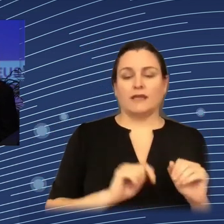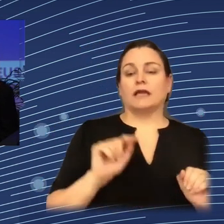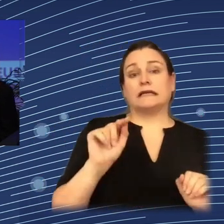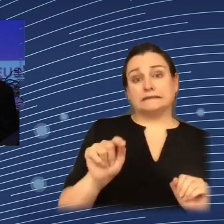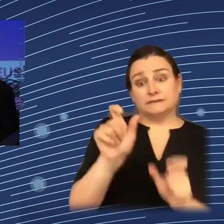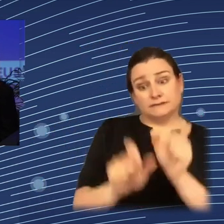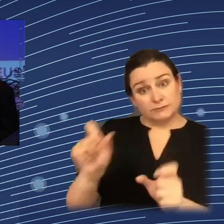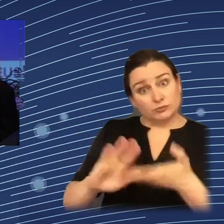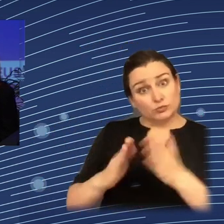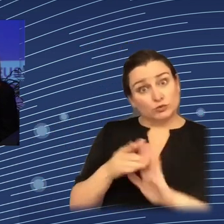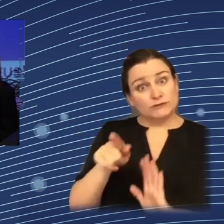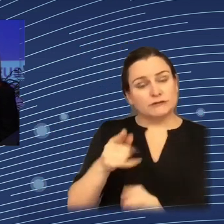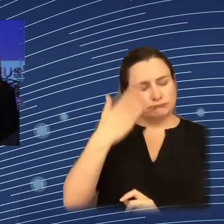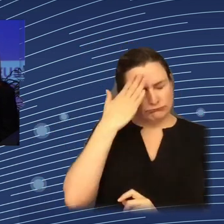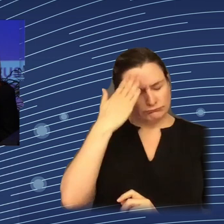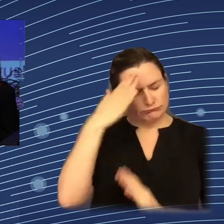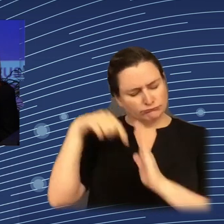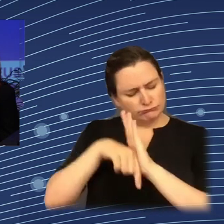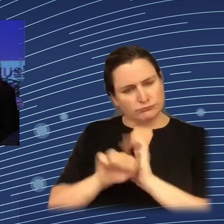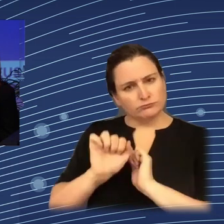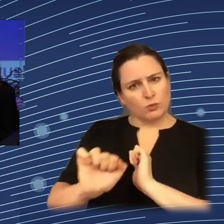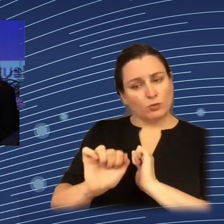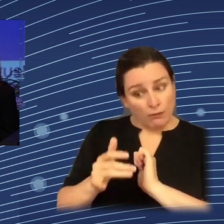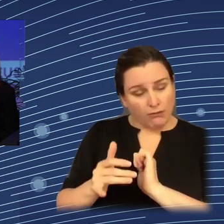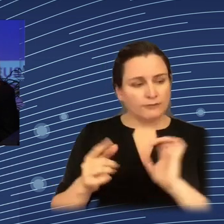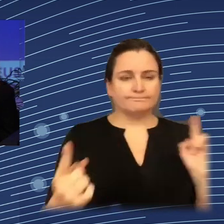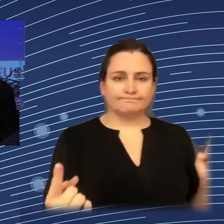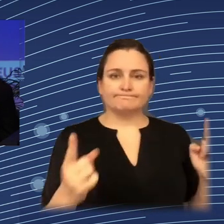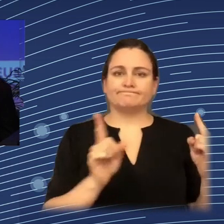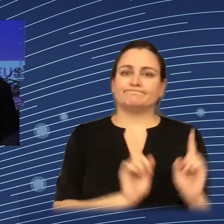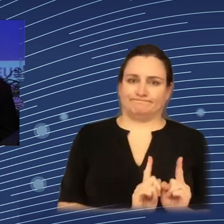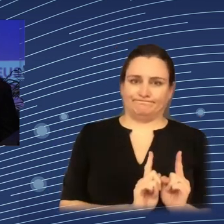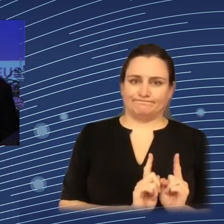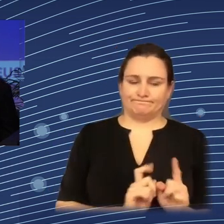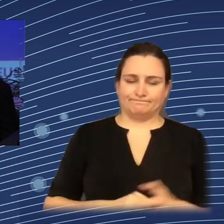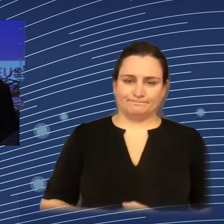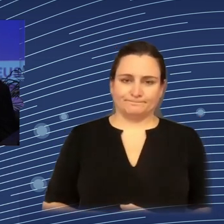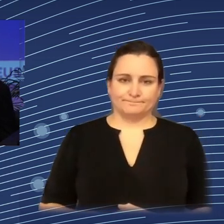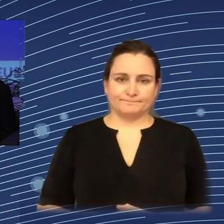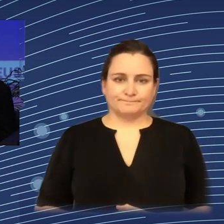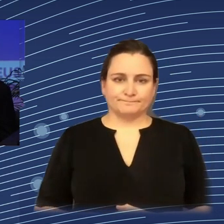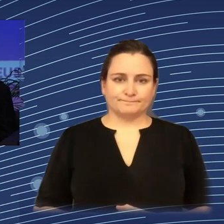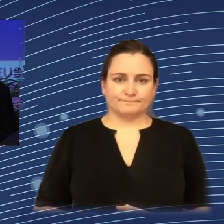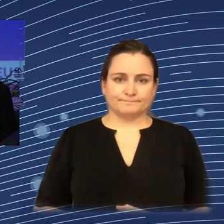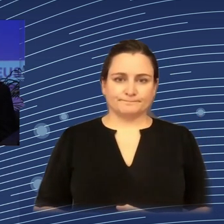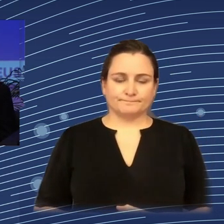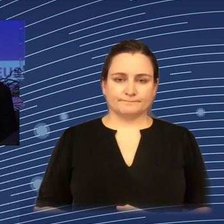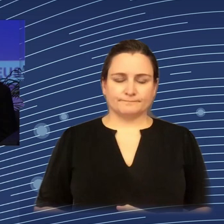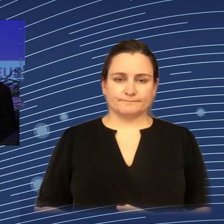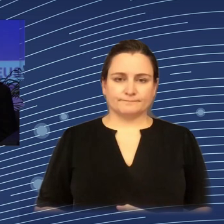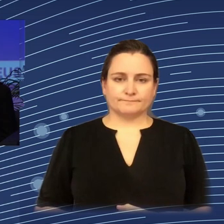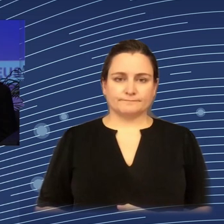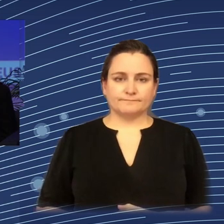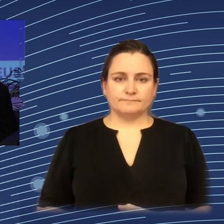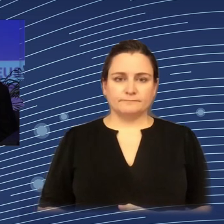So having gone through a little bit of some of the central notions that we have in design, let's